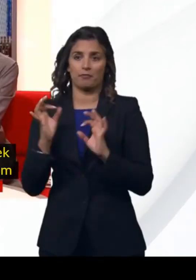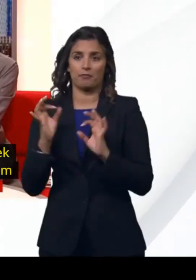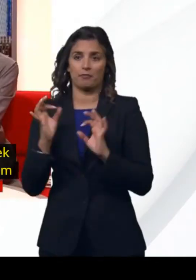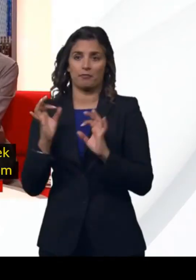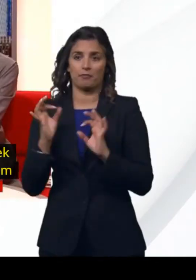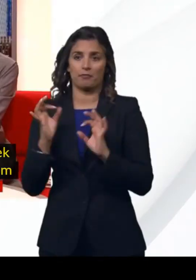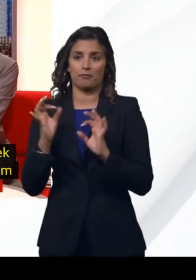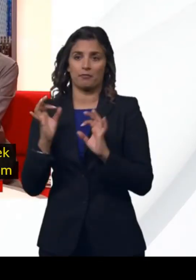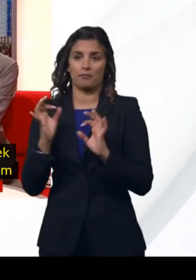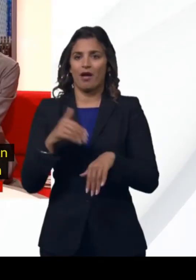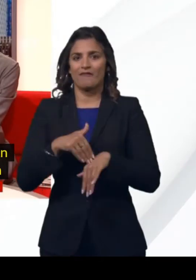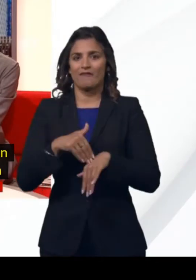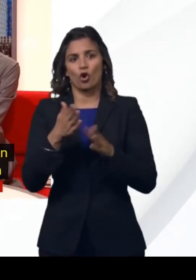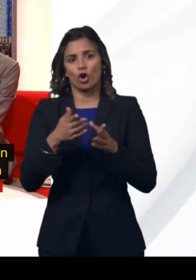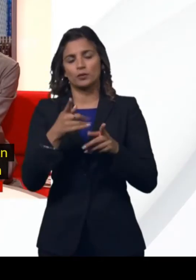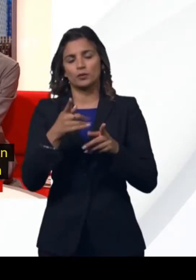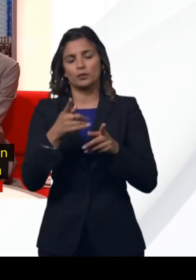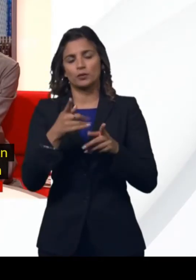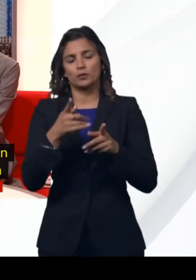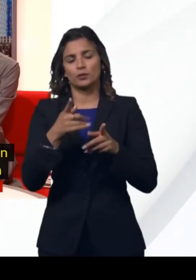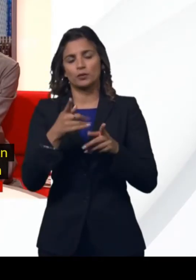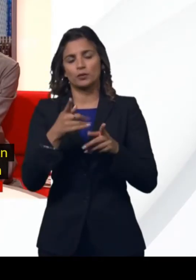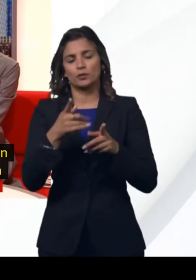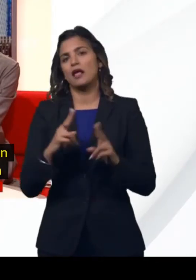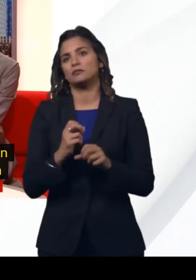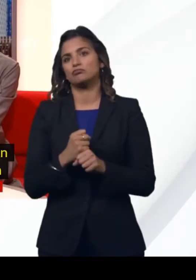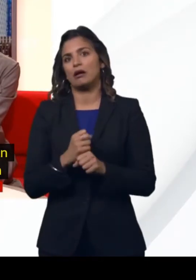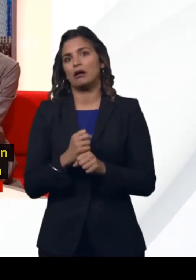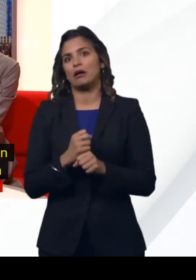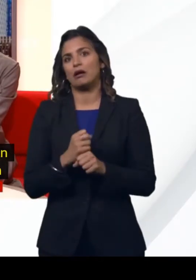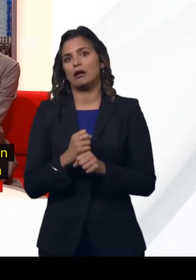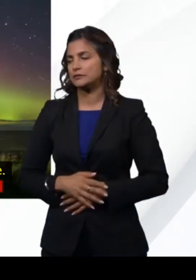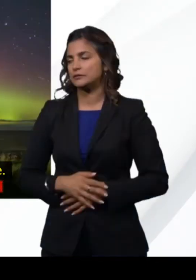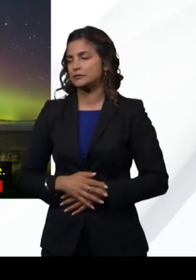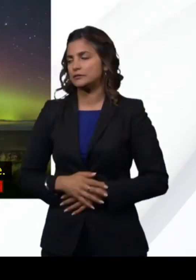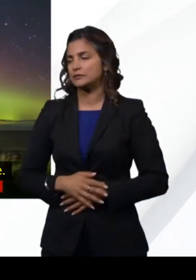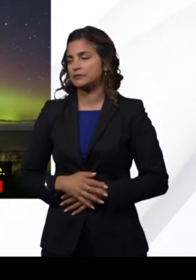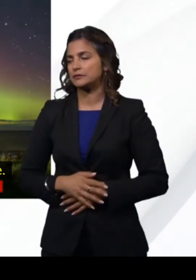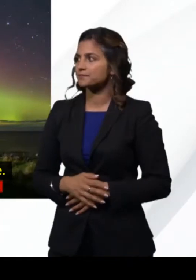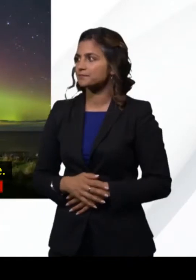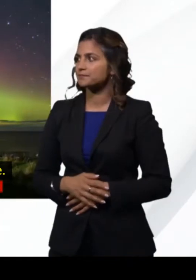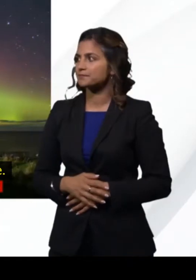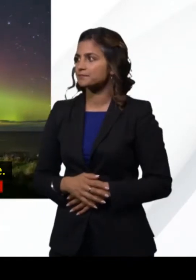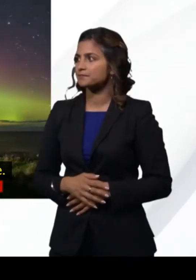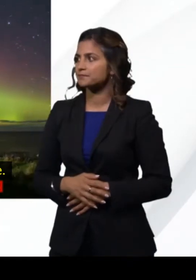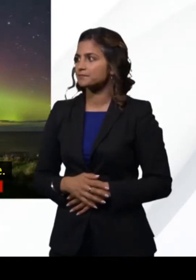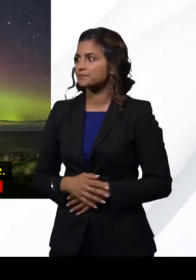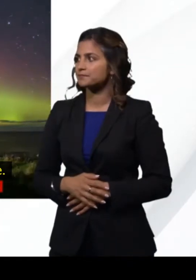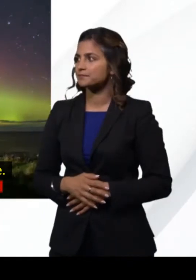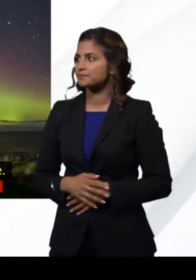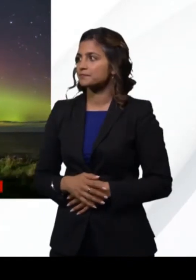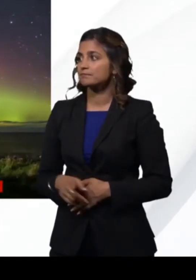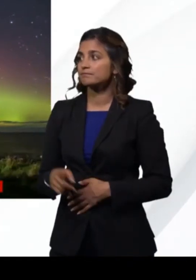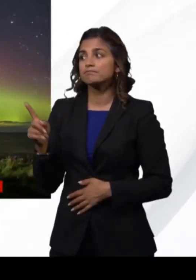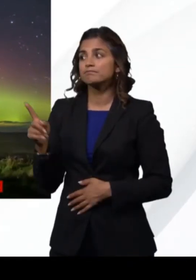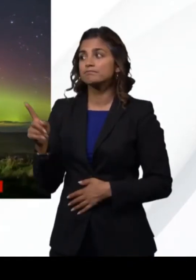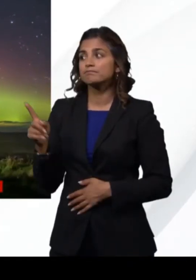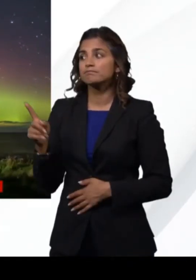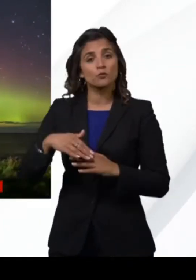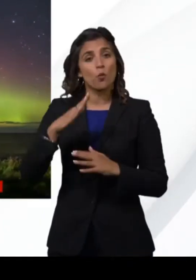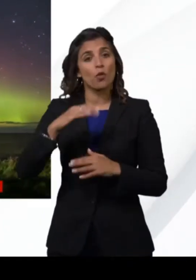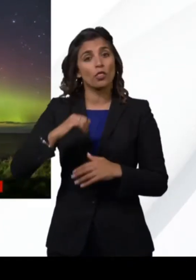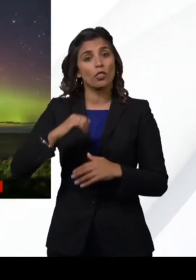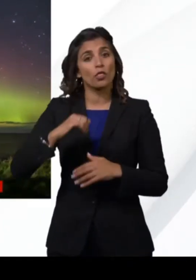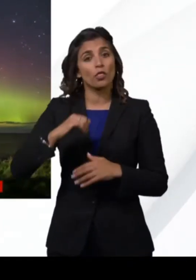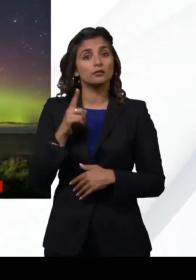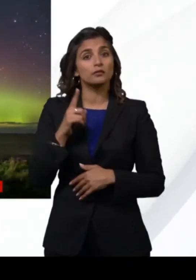Now it's 12 minutes past seven. We need to show you some pictures this morning. These are the lucky residents of parts of northern Scotland treated to this